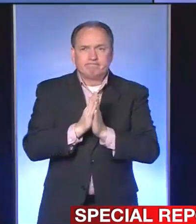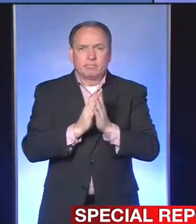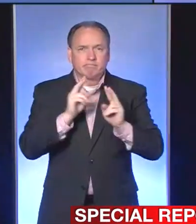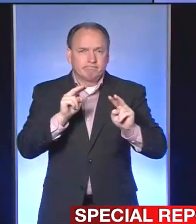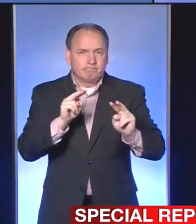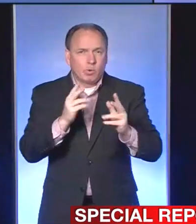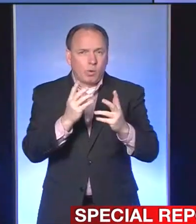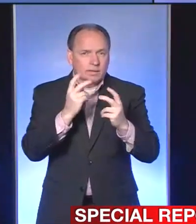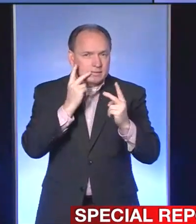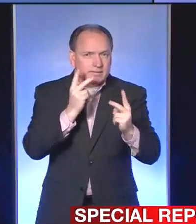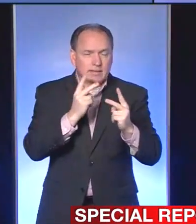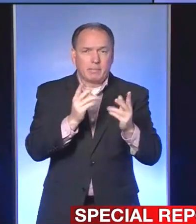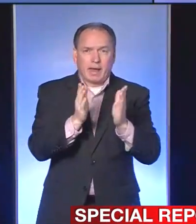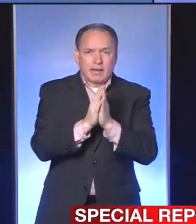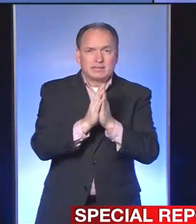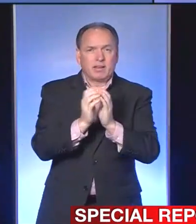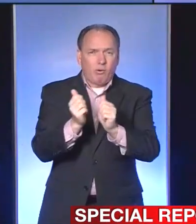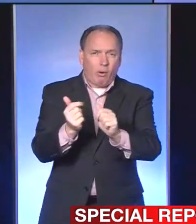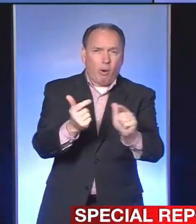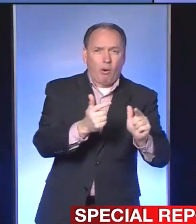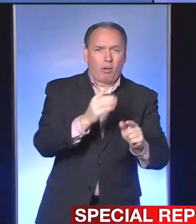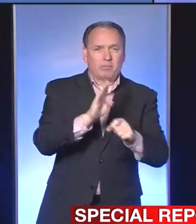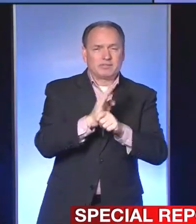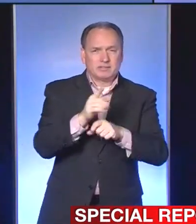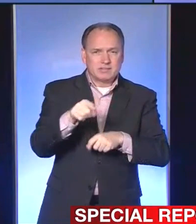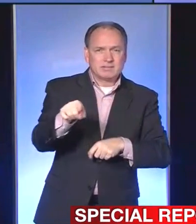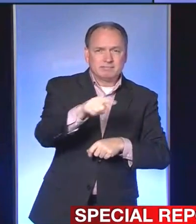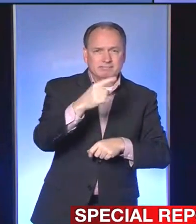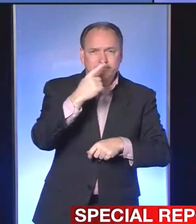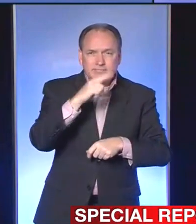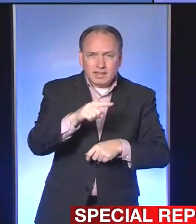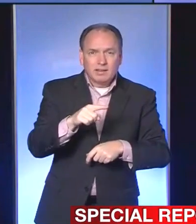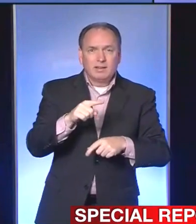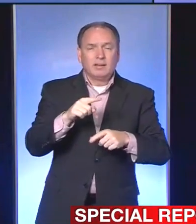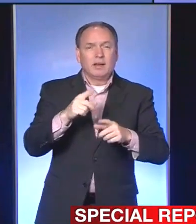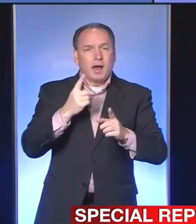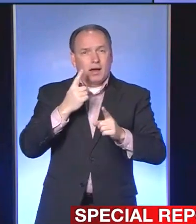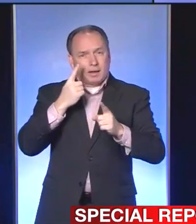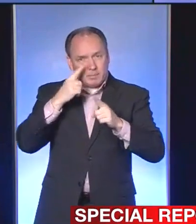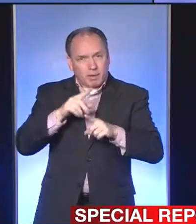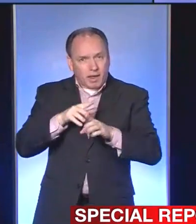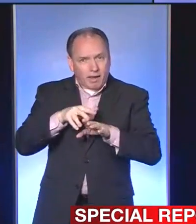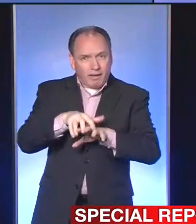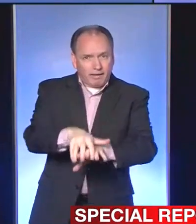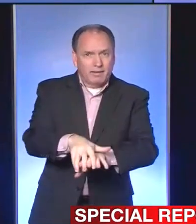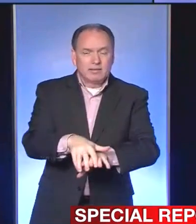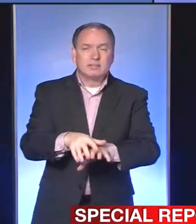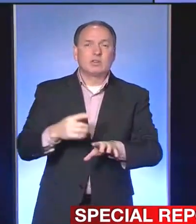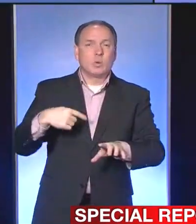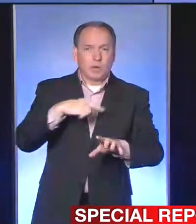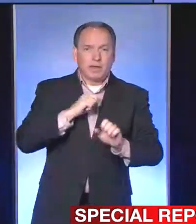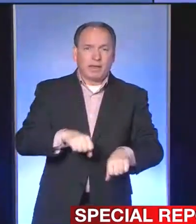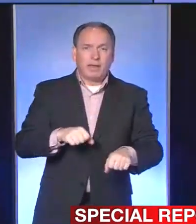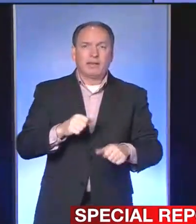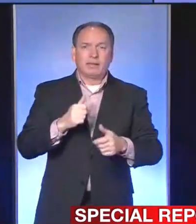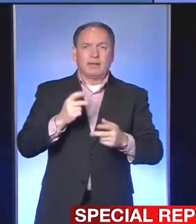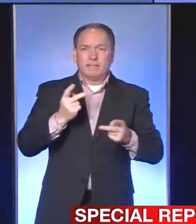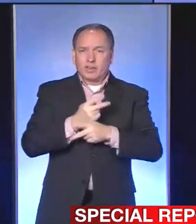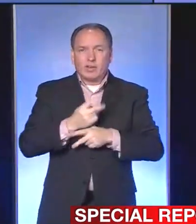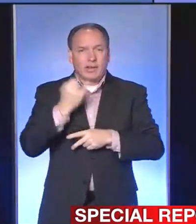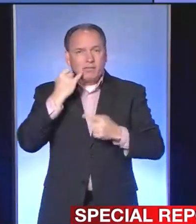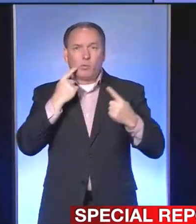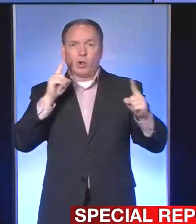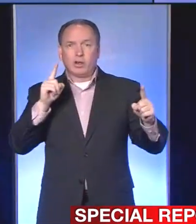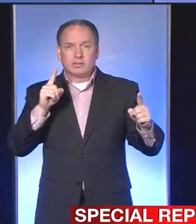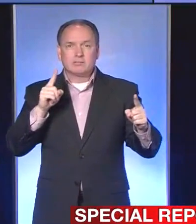and I'm asking all the businesses out there to comply so you can help us figure out if this works and whether